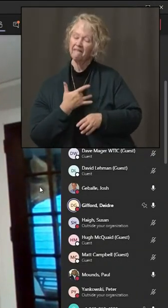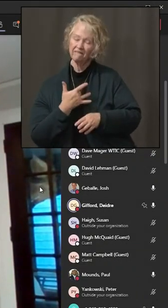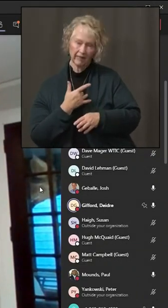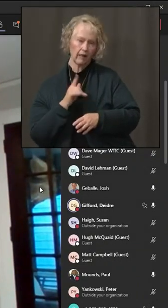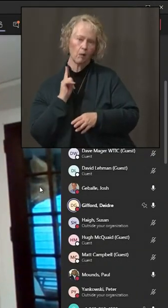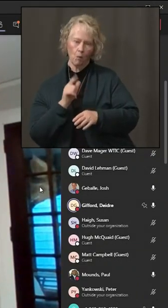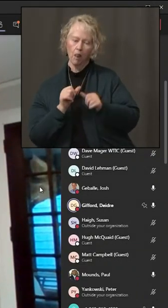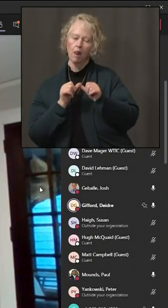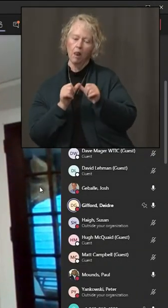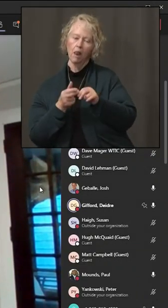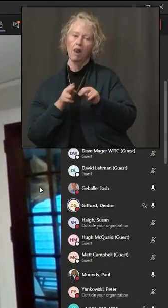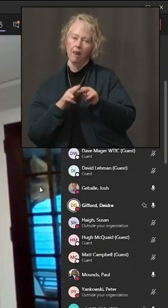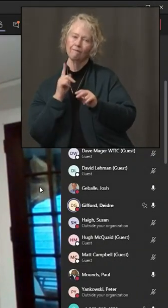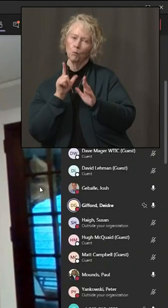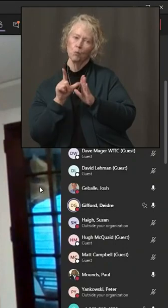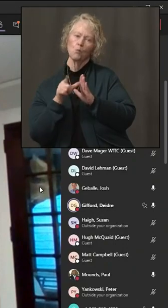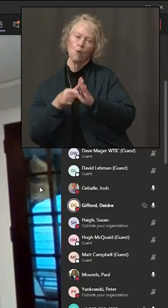December.